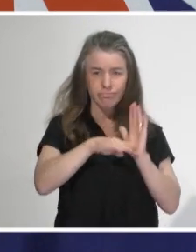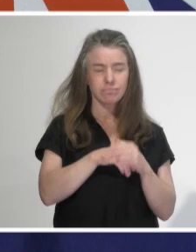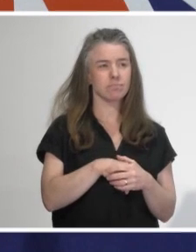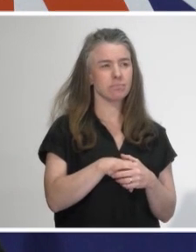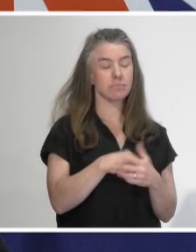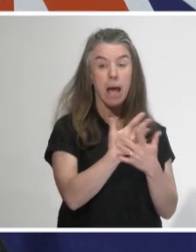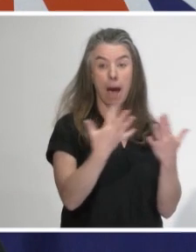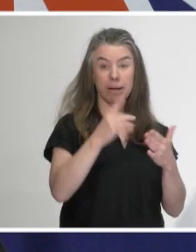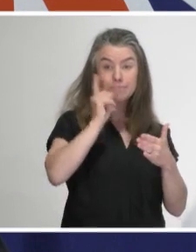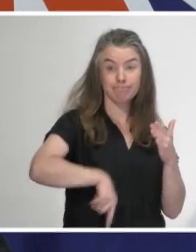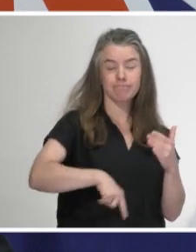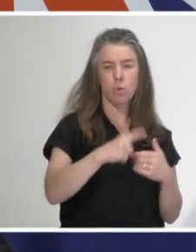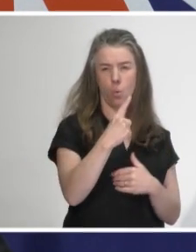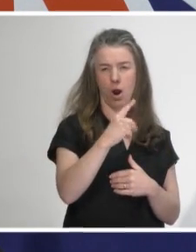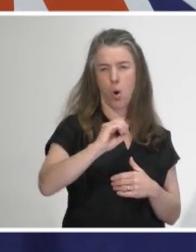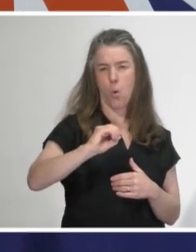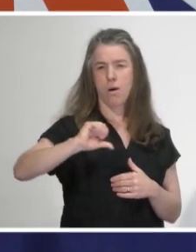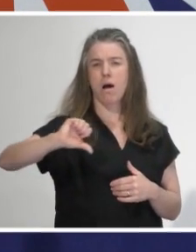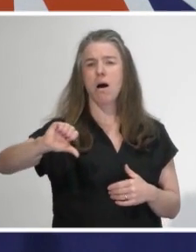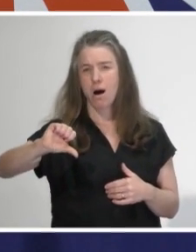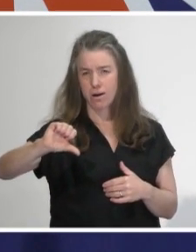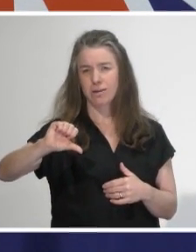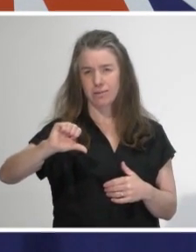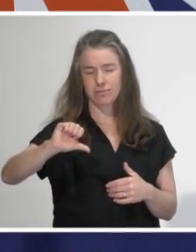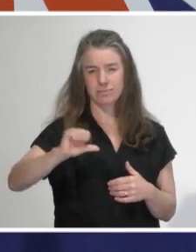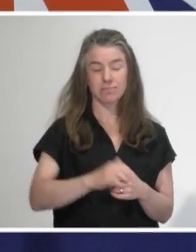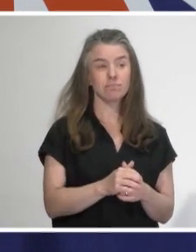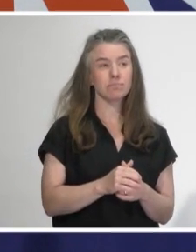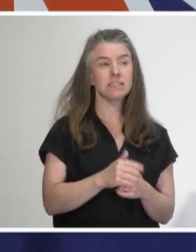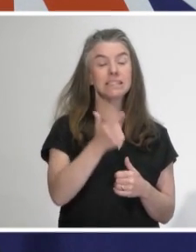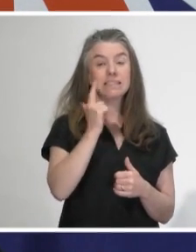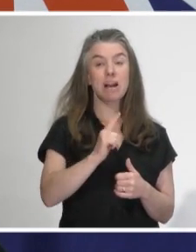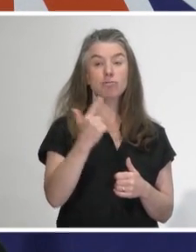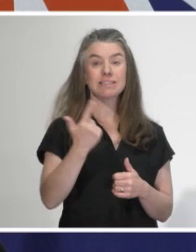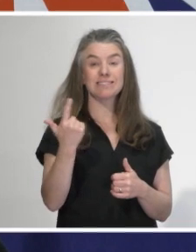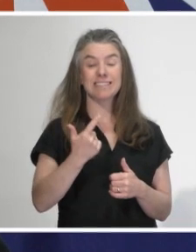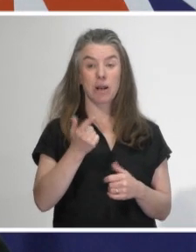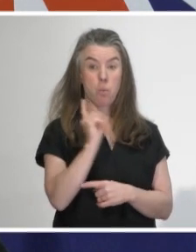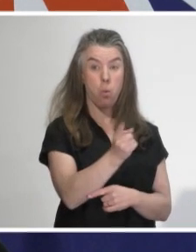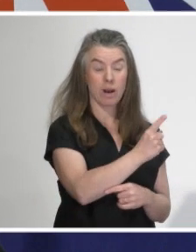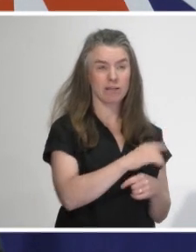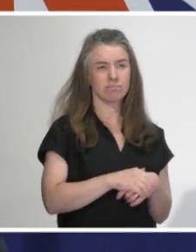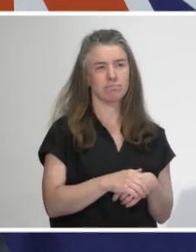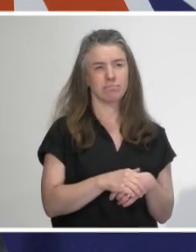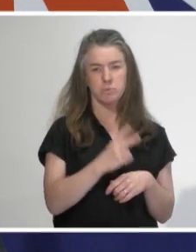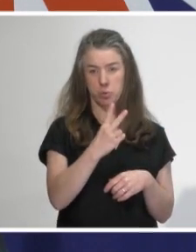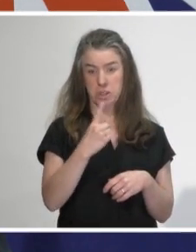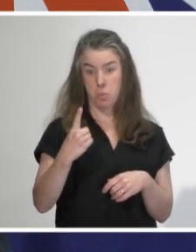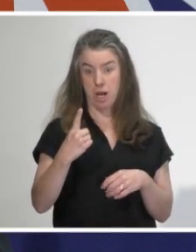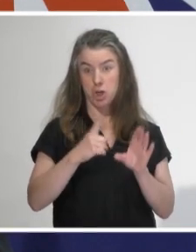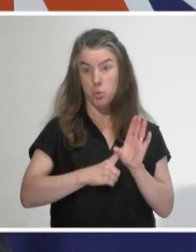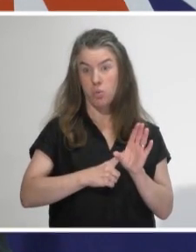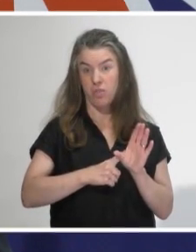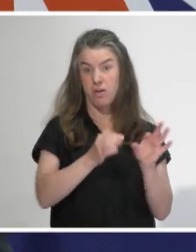prosecutions have been, have flowed from that, 717 warnings and 21 youth referrals. But I don't have a further breakdown